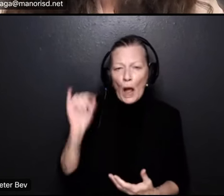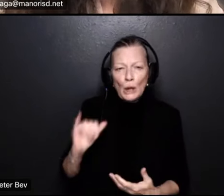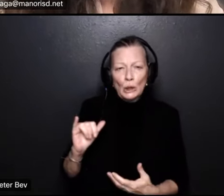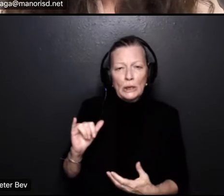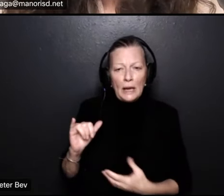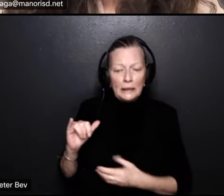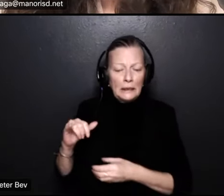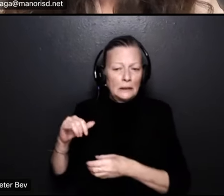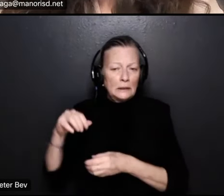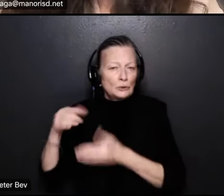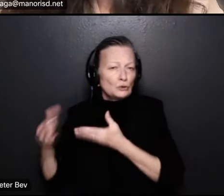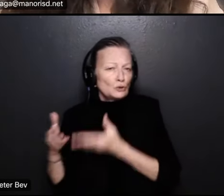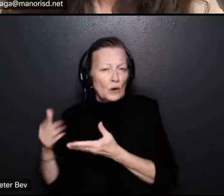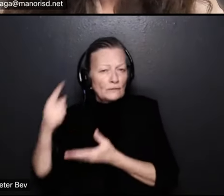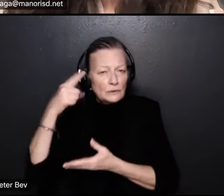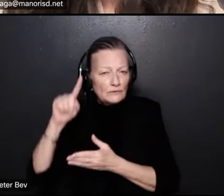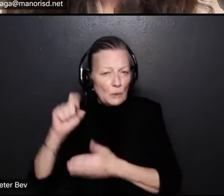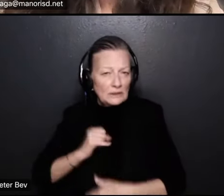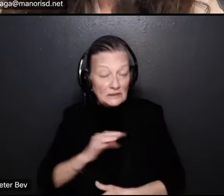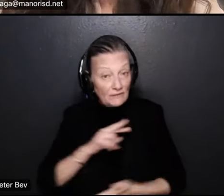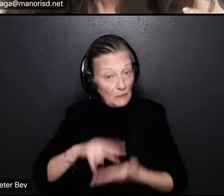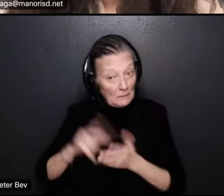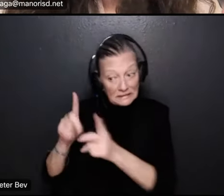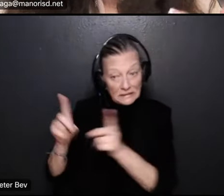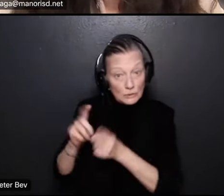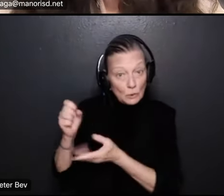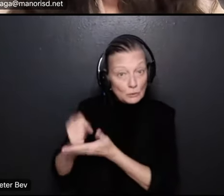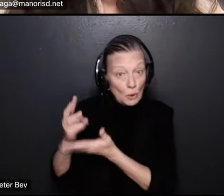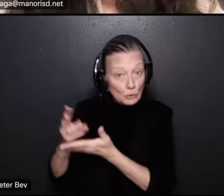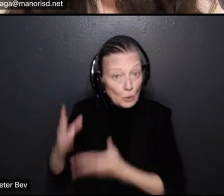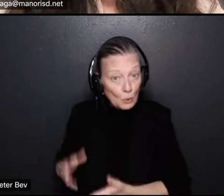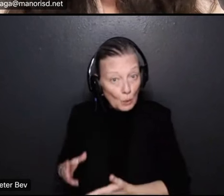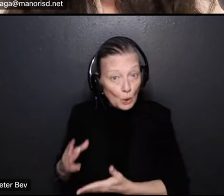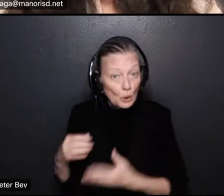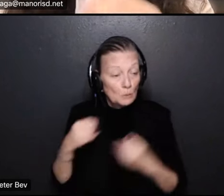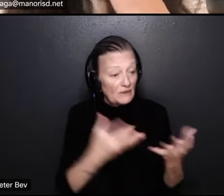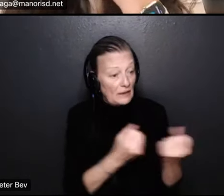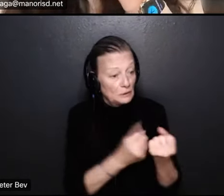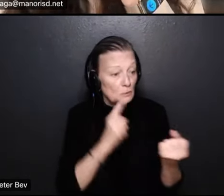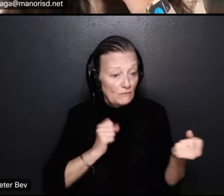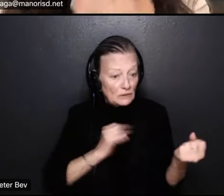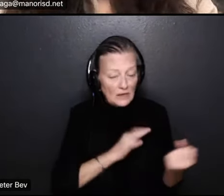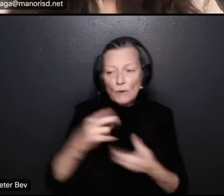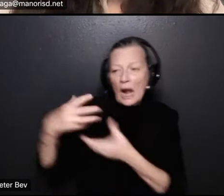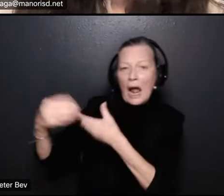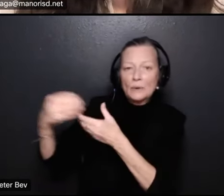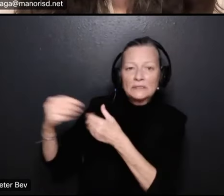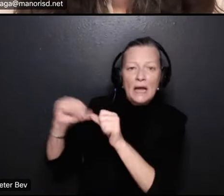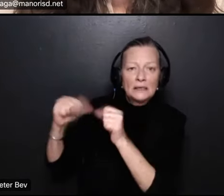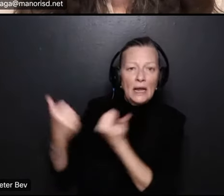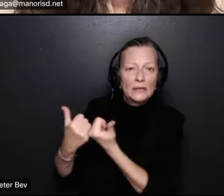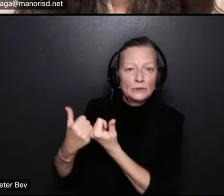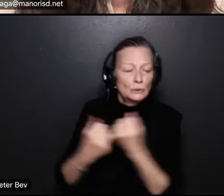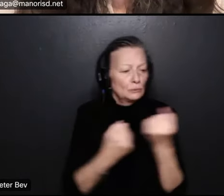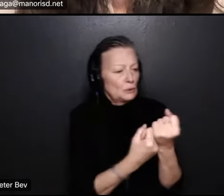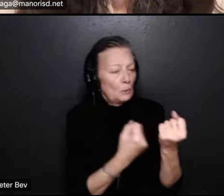staff is that a district social worker providing support for staff or an outside agency providing support it actually could be both uh